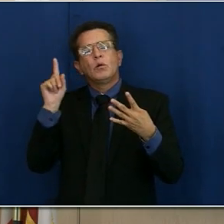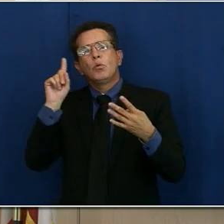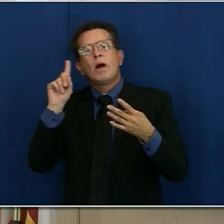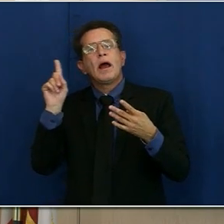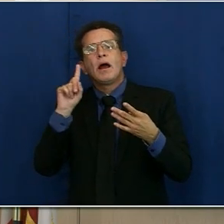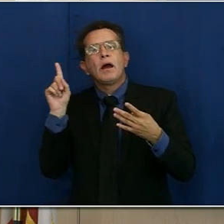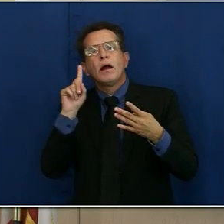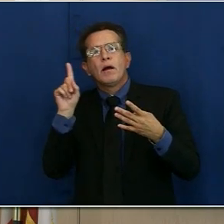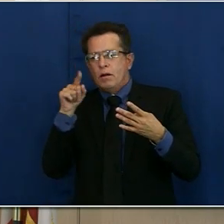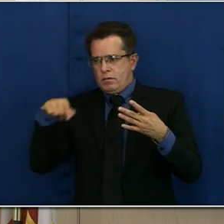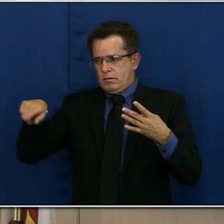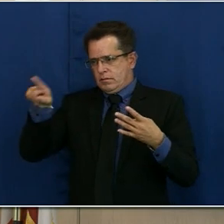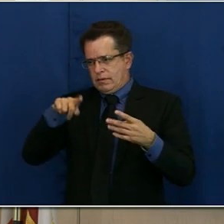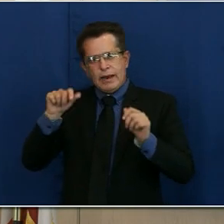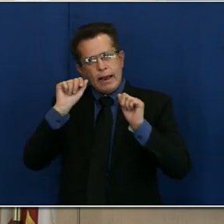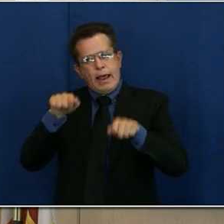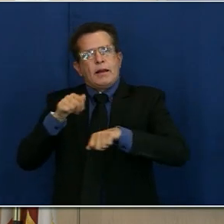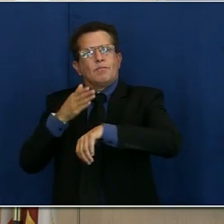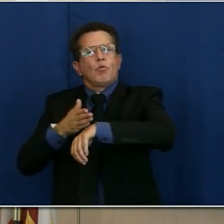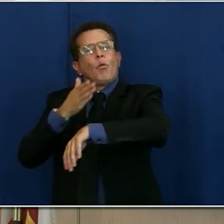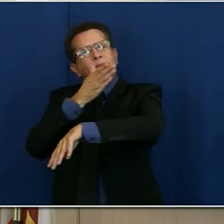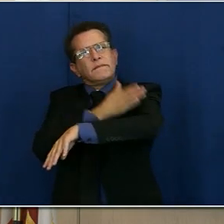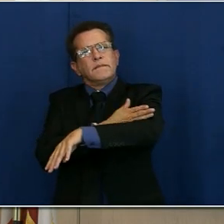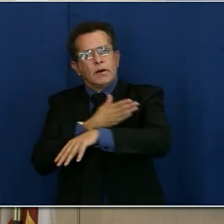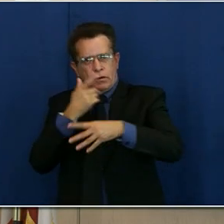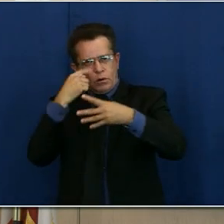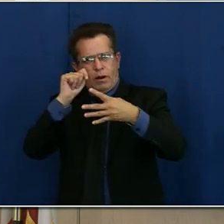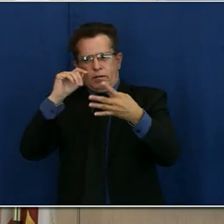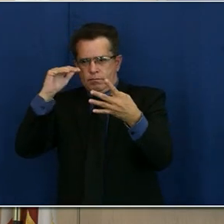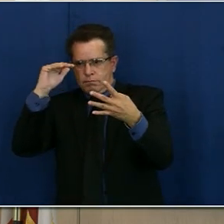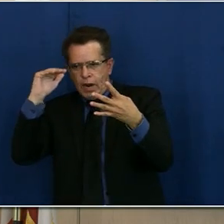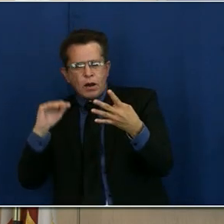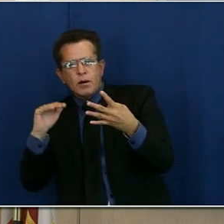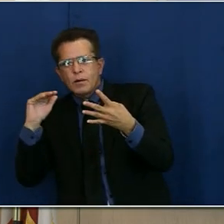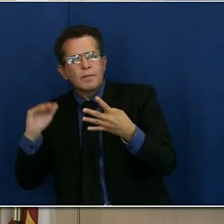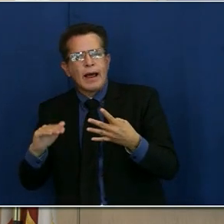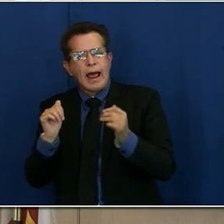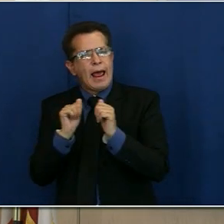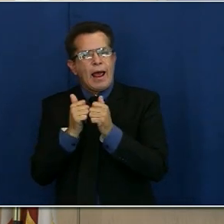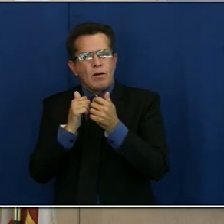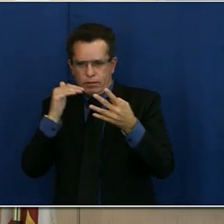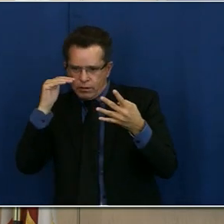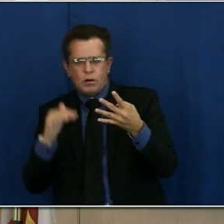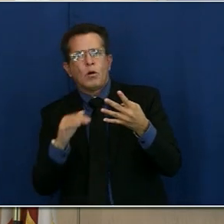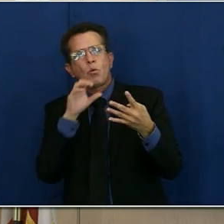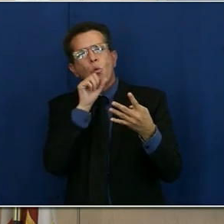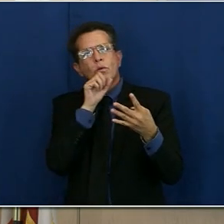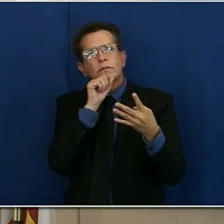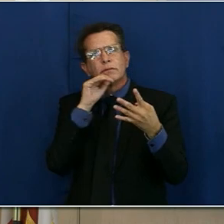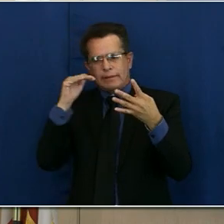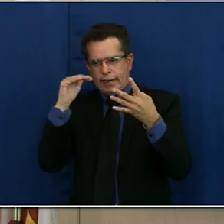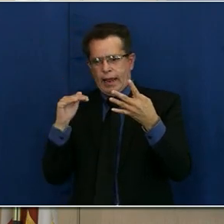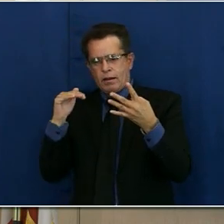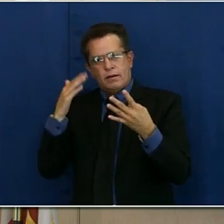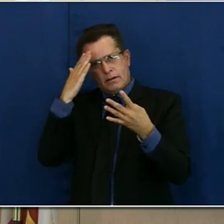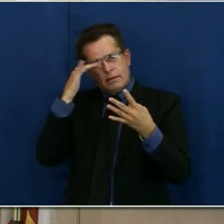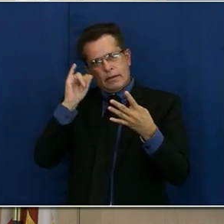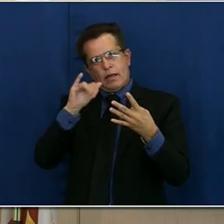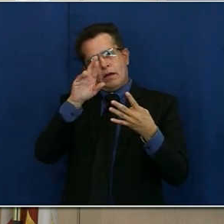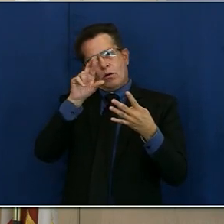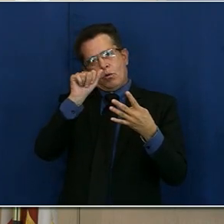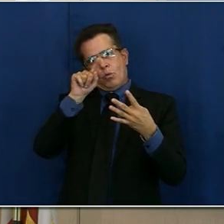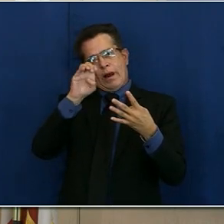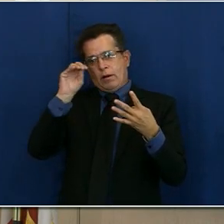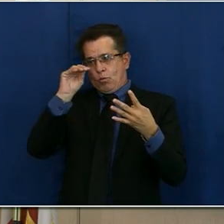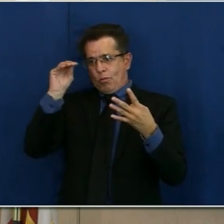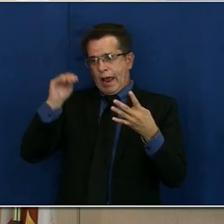the public can improve in to really move us into that orange tier? Because it seems like those case rates, even though they've